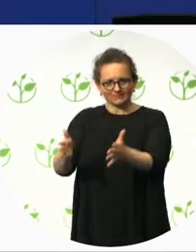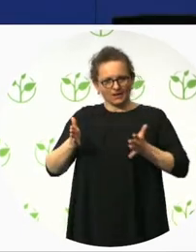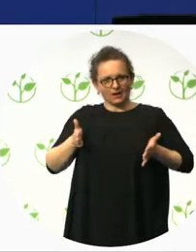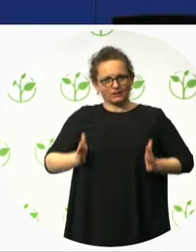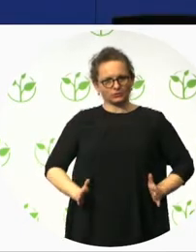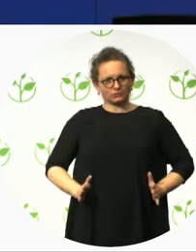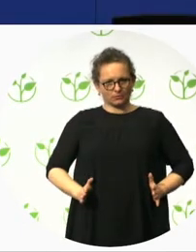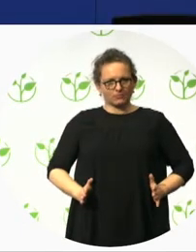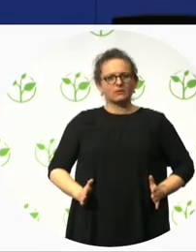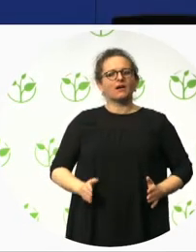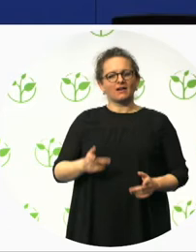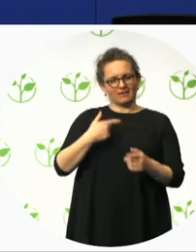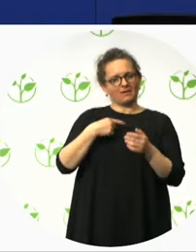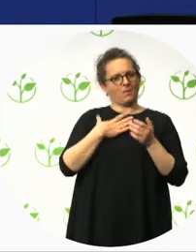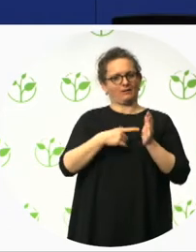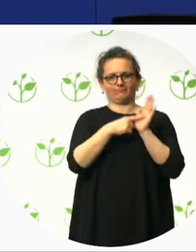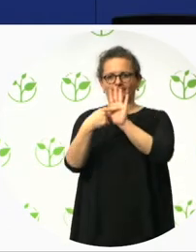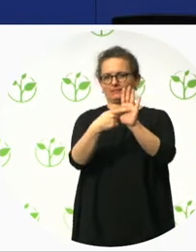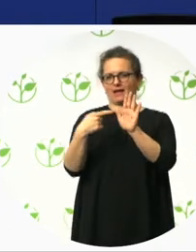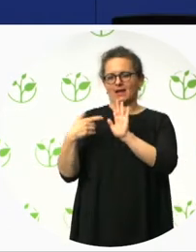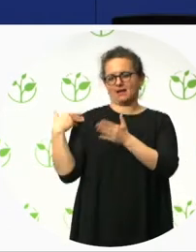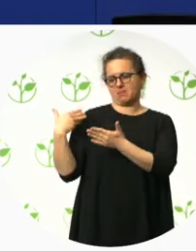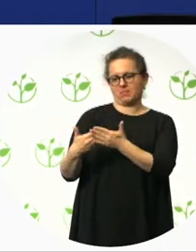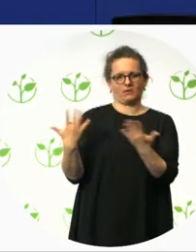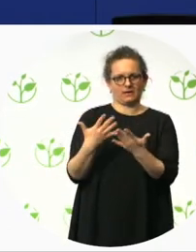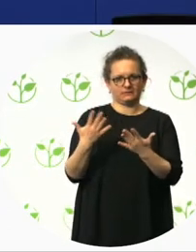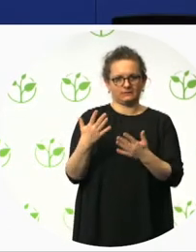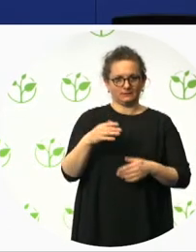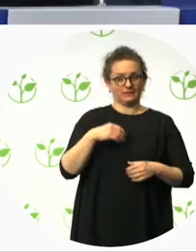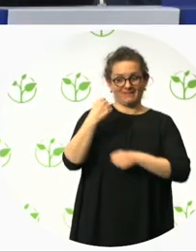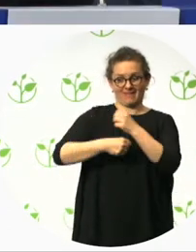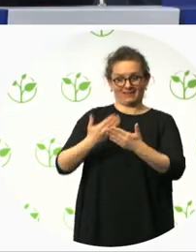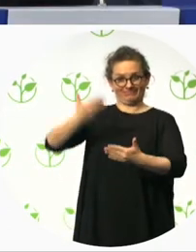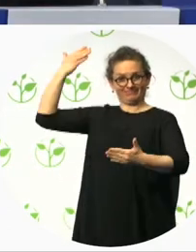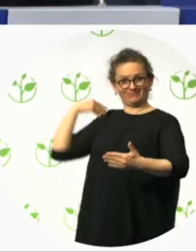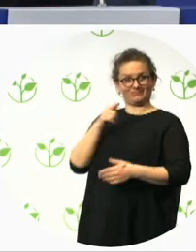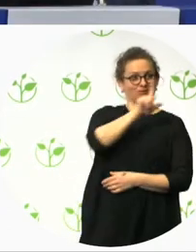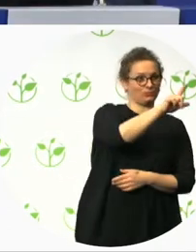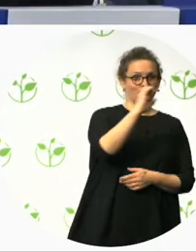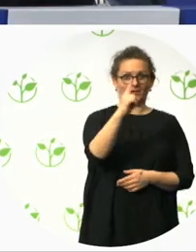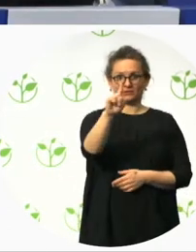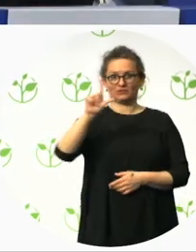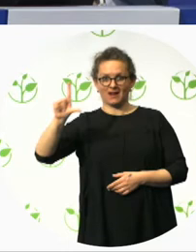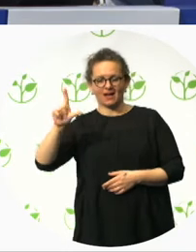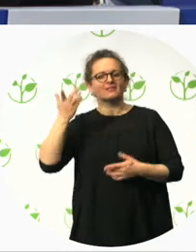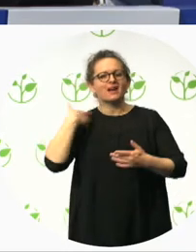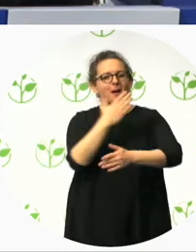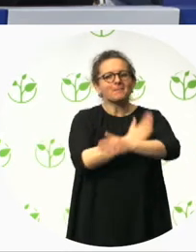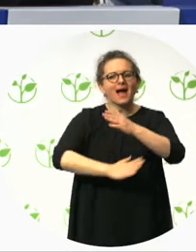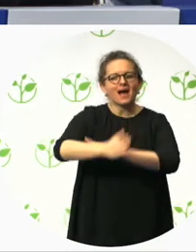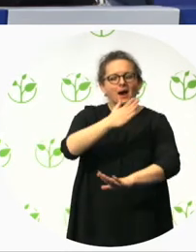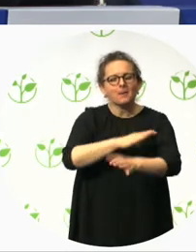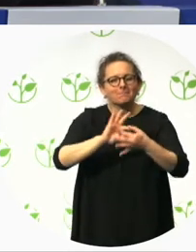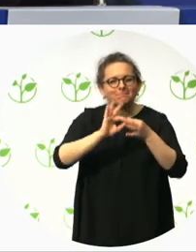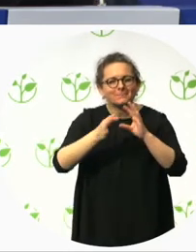I don't know if any of you went or were able to go or even, even participate. I don't know. But, um, it was a fantastic event. Um, so I'm going to take you